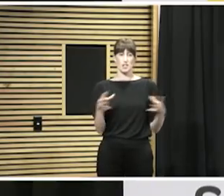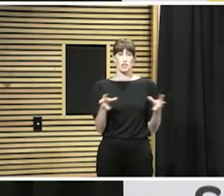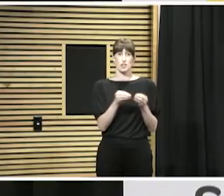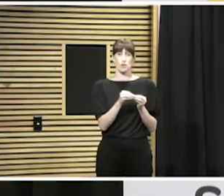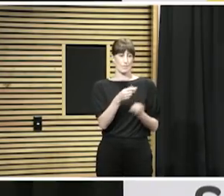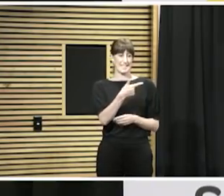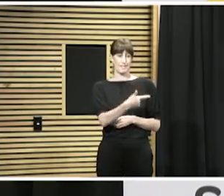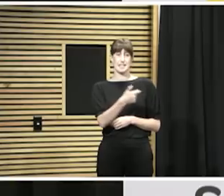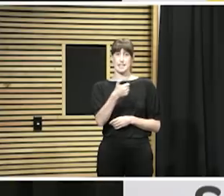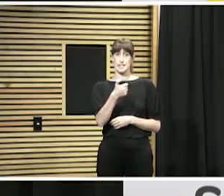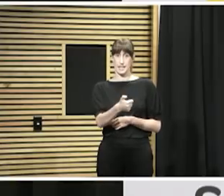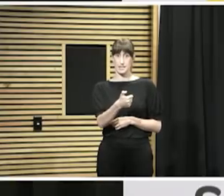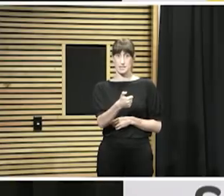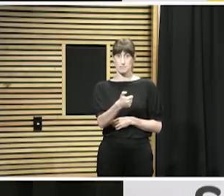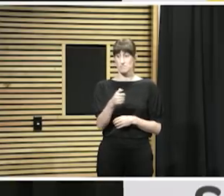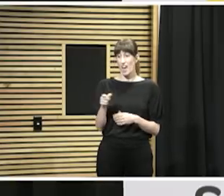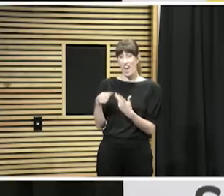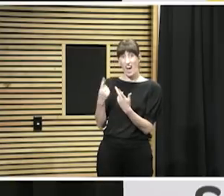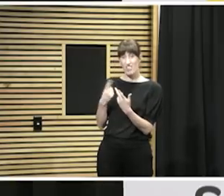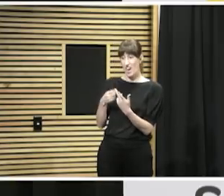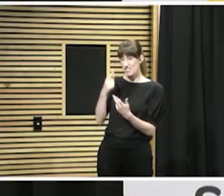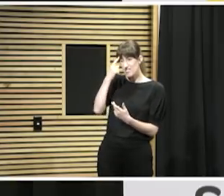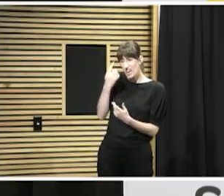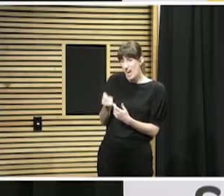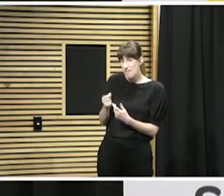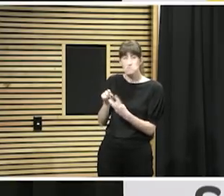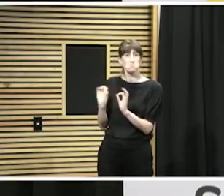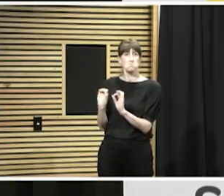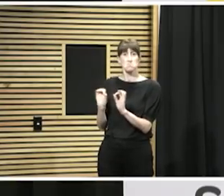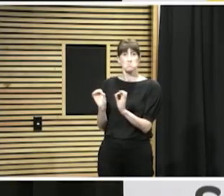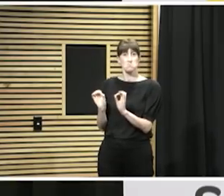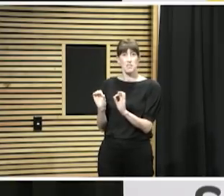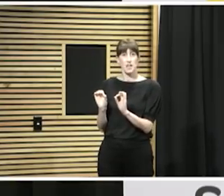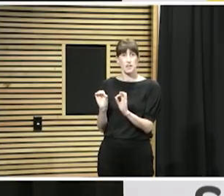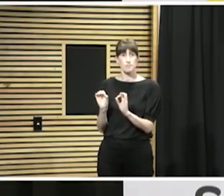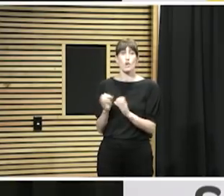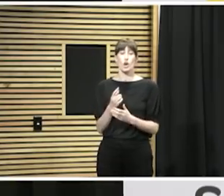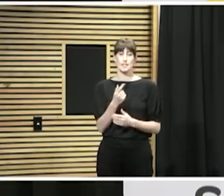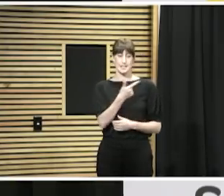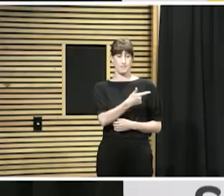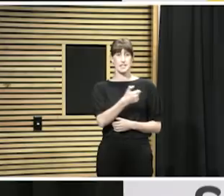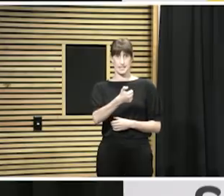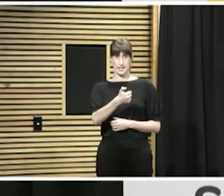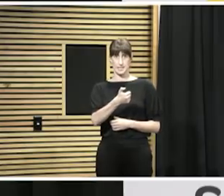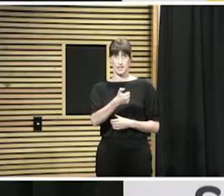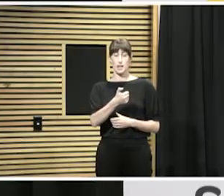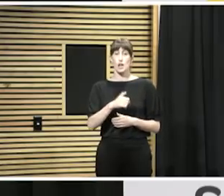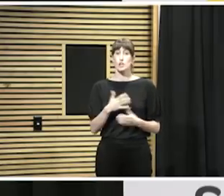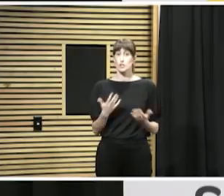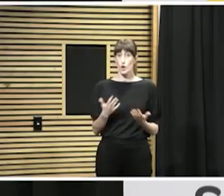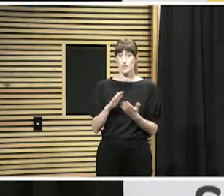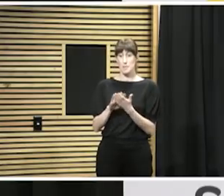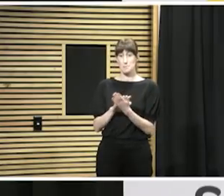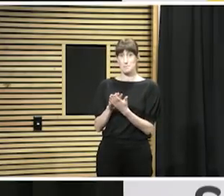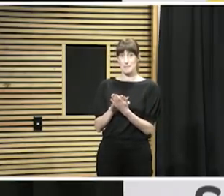There have been no other probable cases reported today and so you will see that the number of probable cases has actually dropped